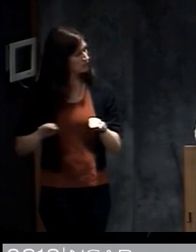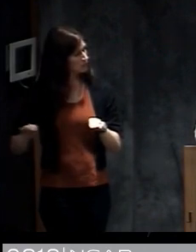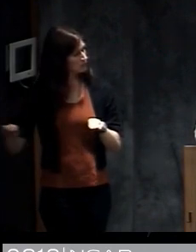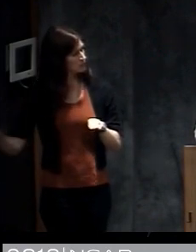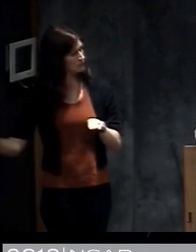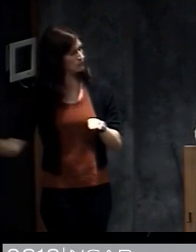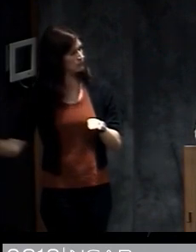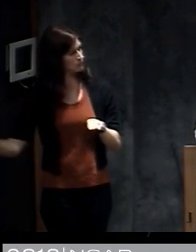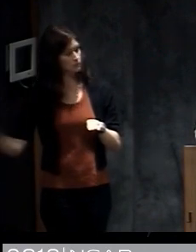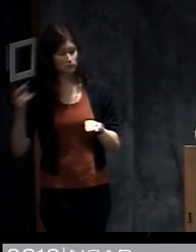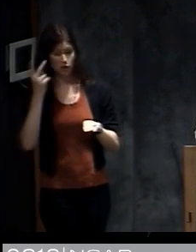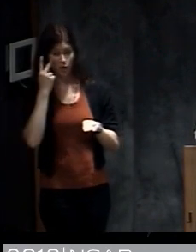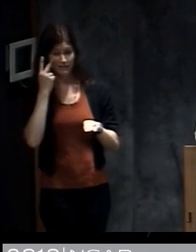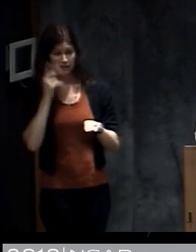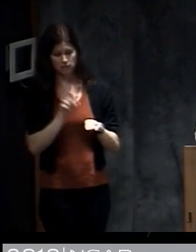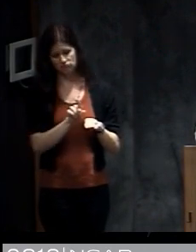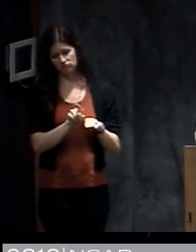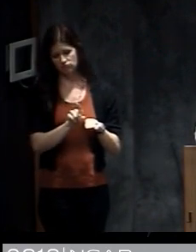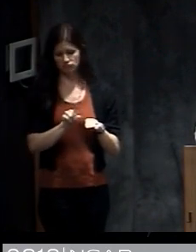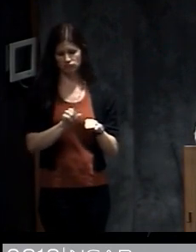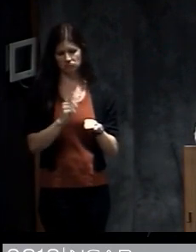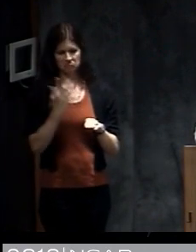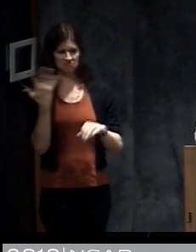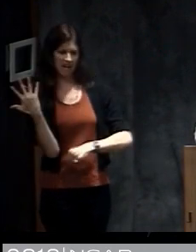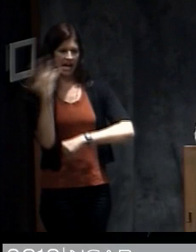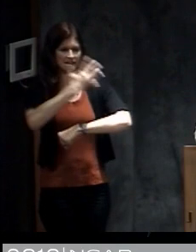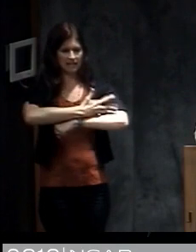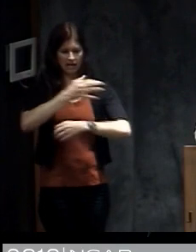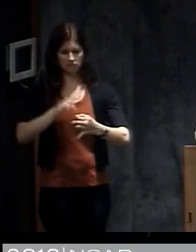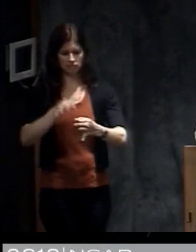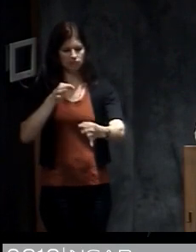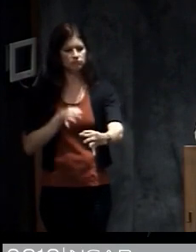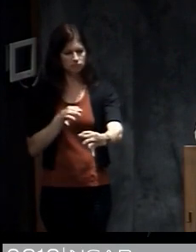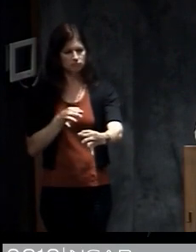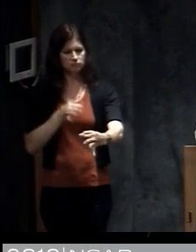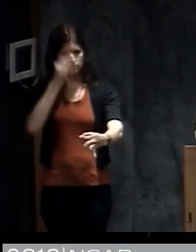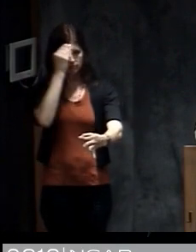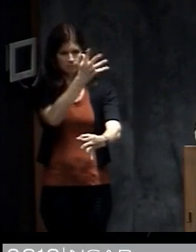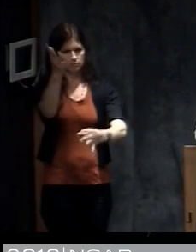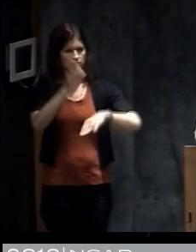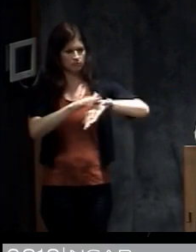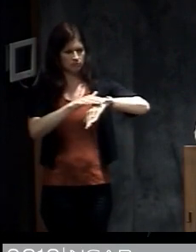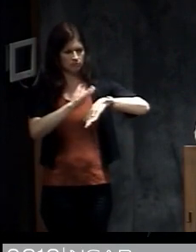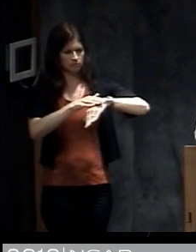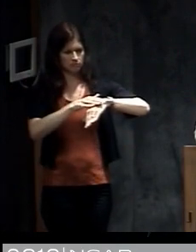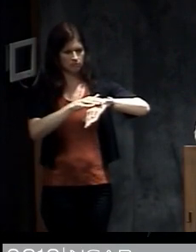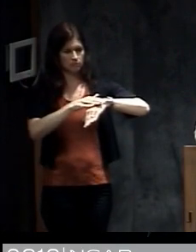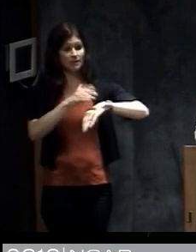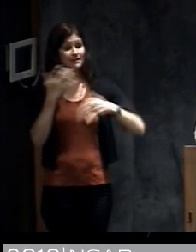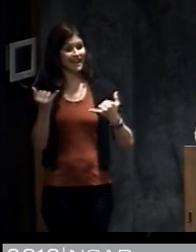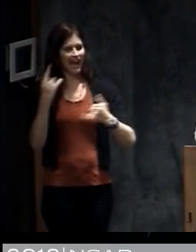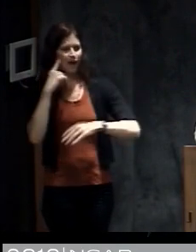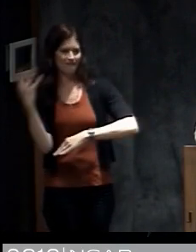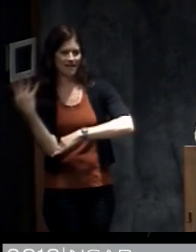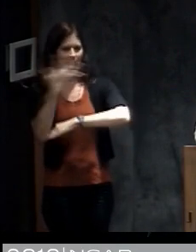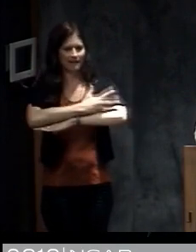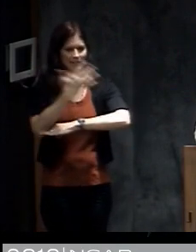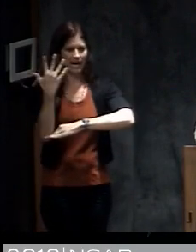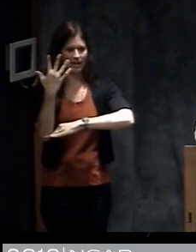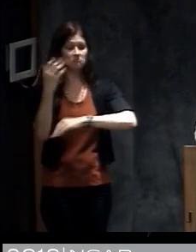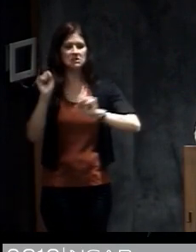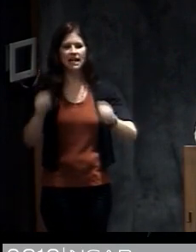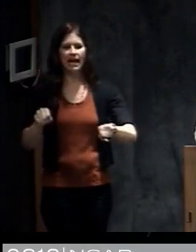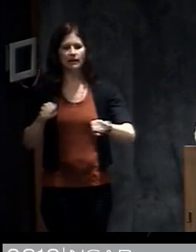that if you look at a forecast that was say five days in advance the skill is steadily improving over time. And then a five-day forecast now is about as skillful